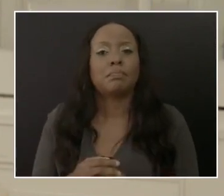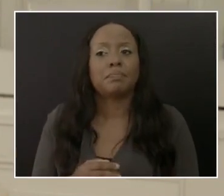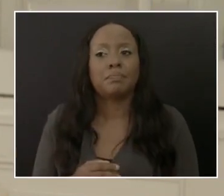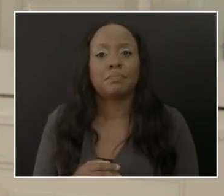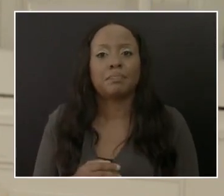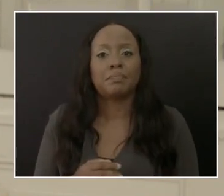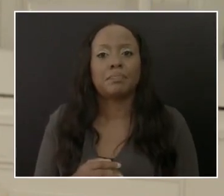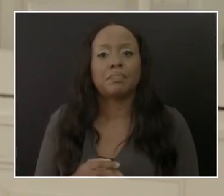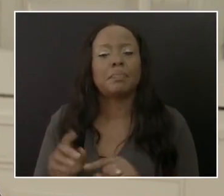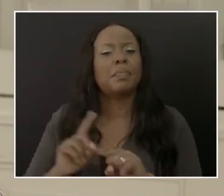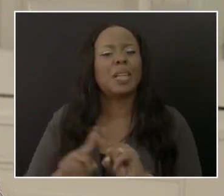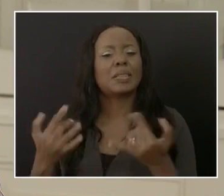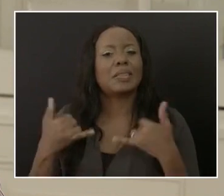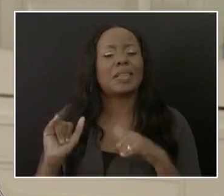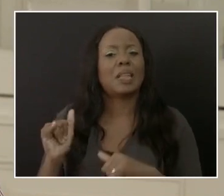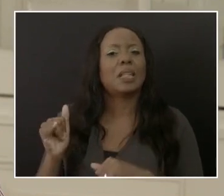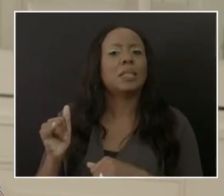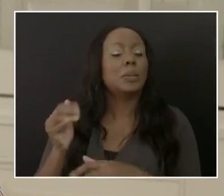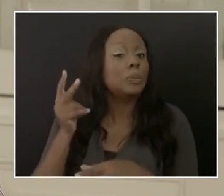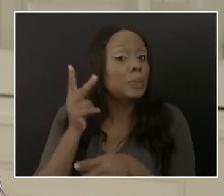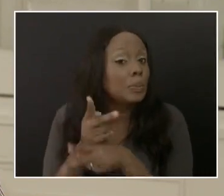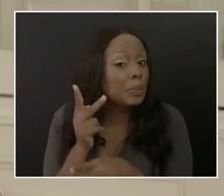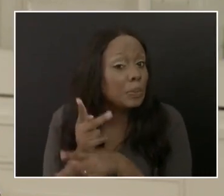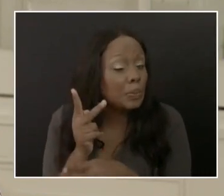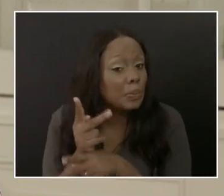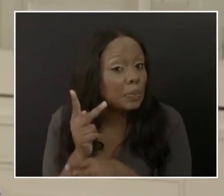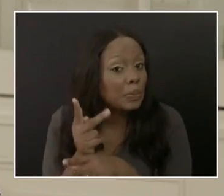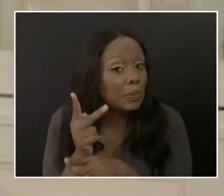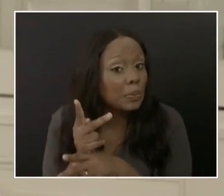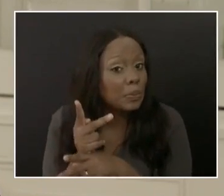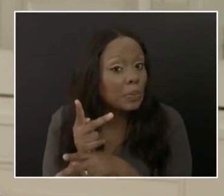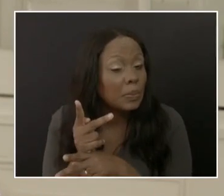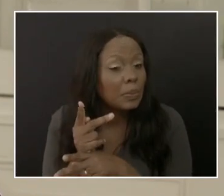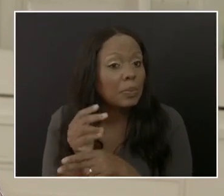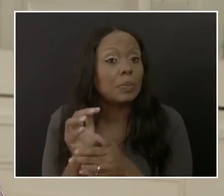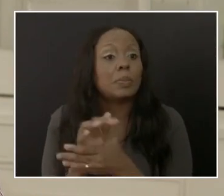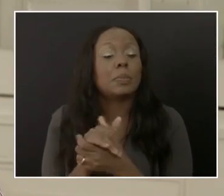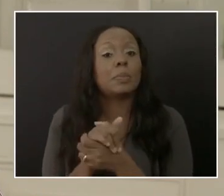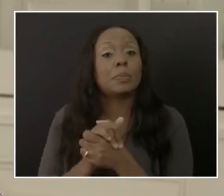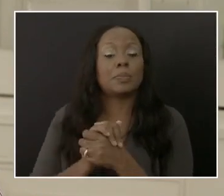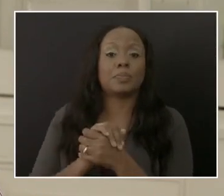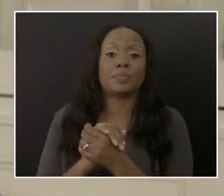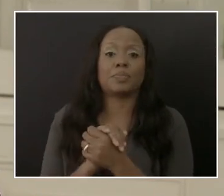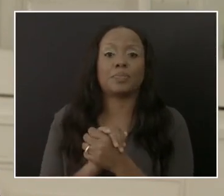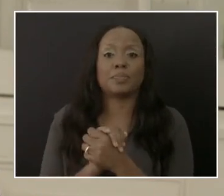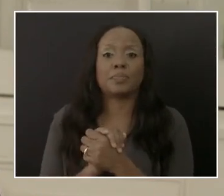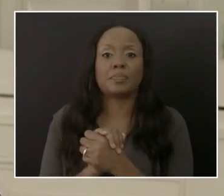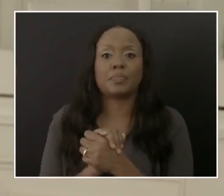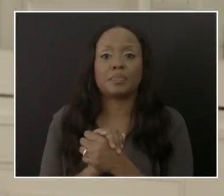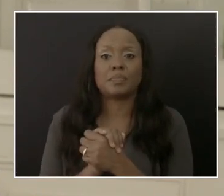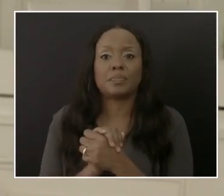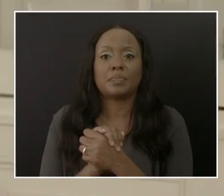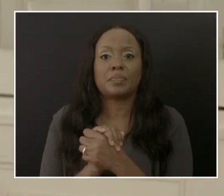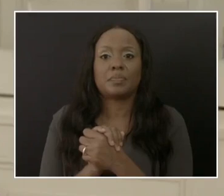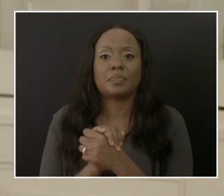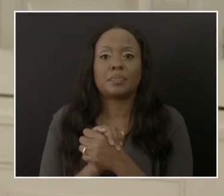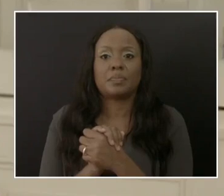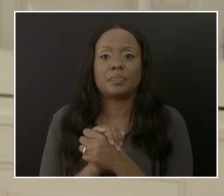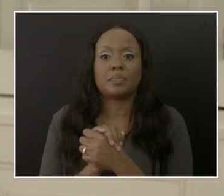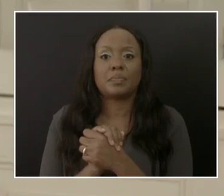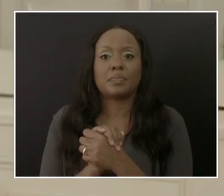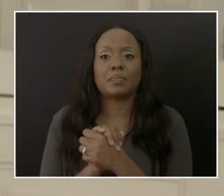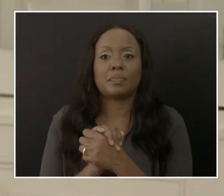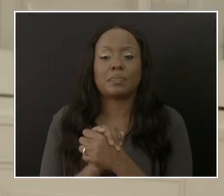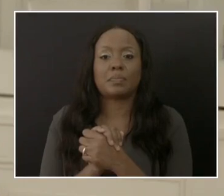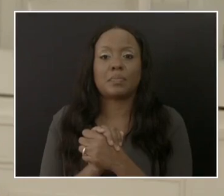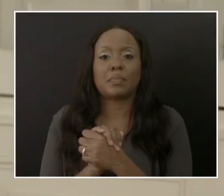with caution is that within the last two weeks, we have had two very young